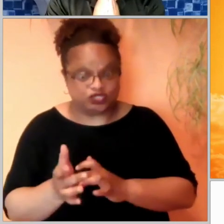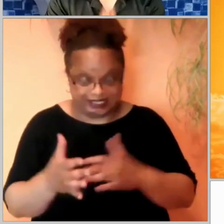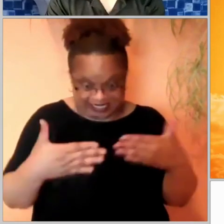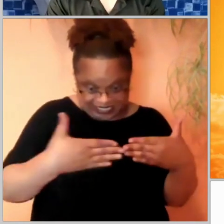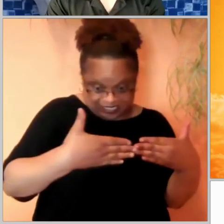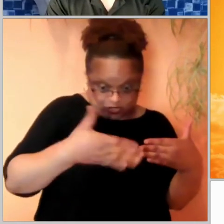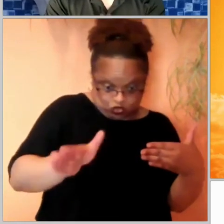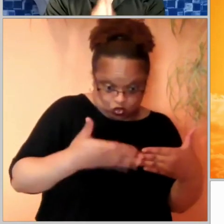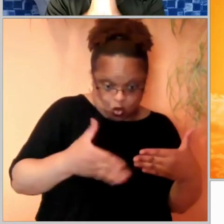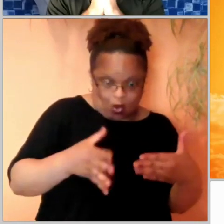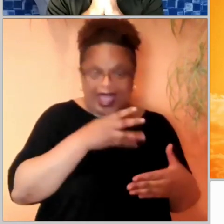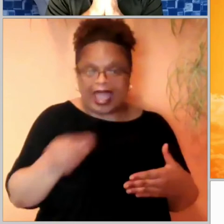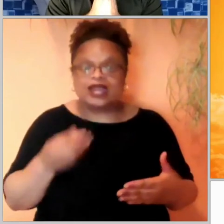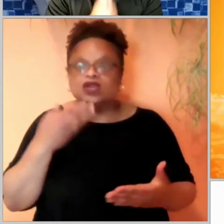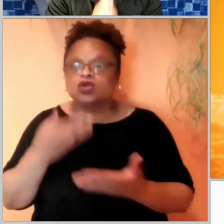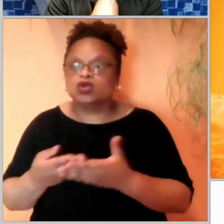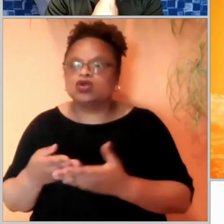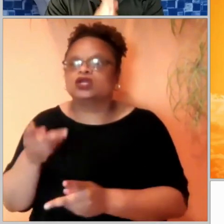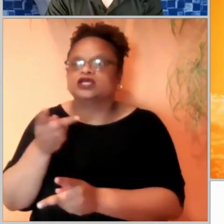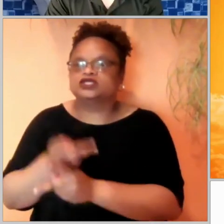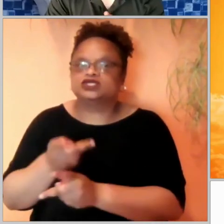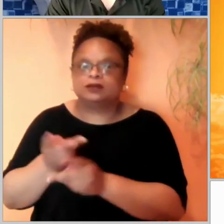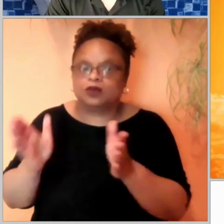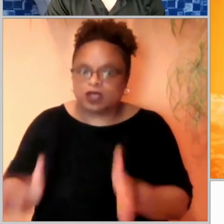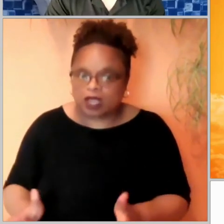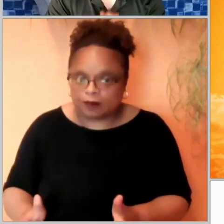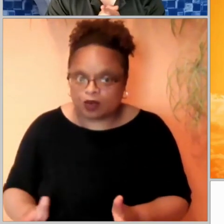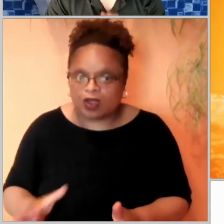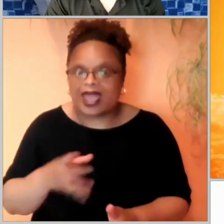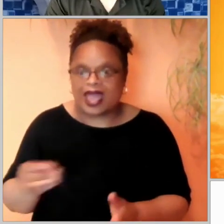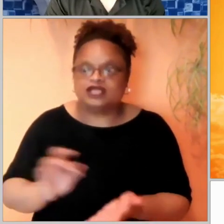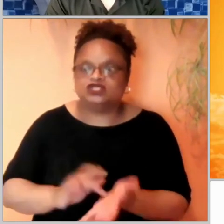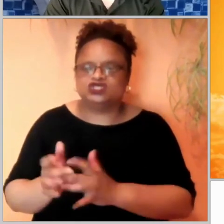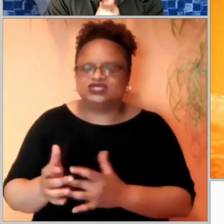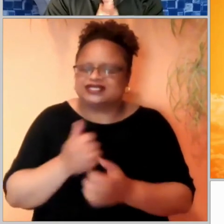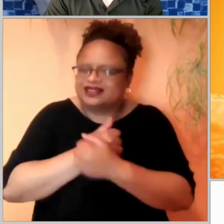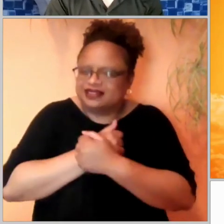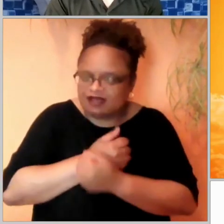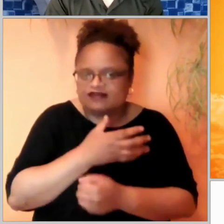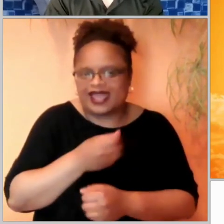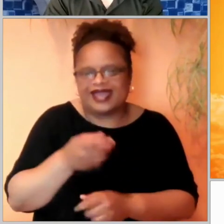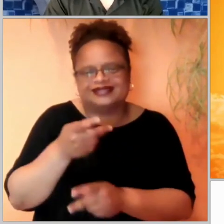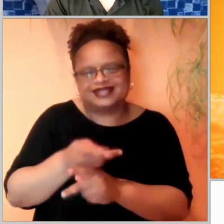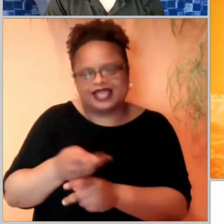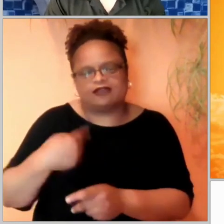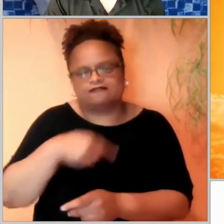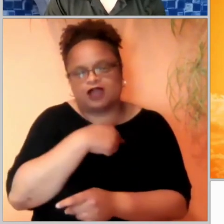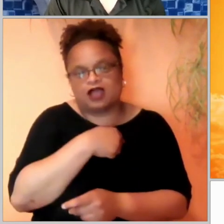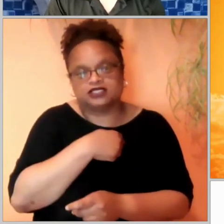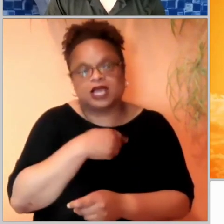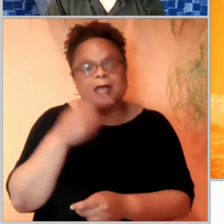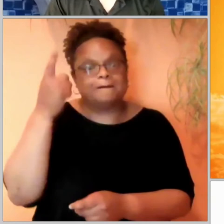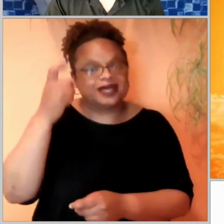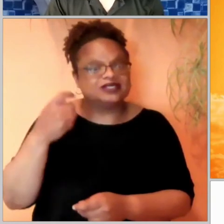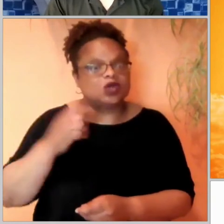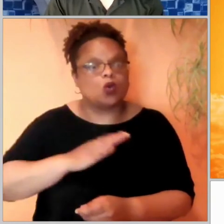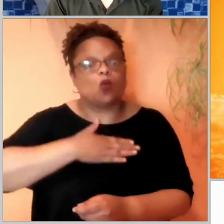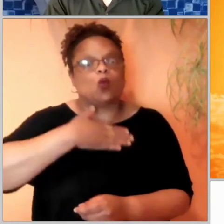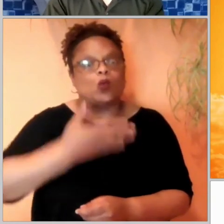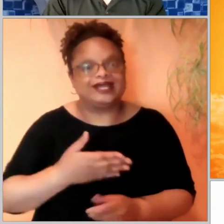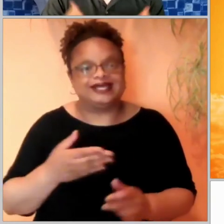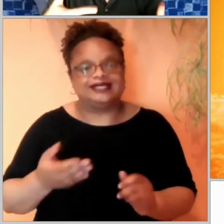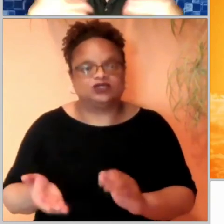the good shepherd, and we can see how much Jesus loves and care for us because he's willing to die for us.